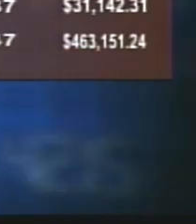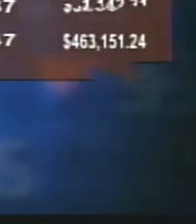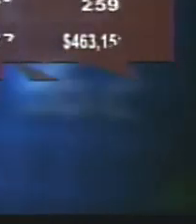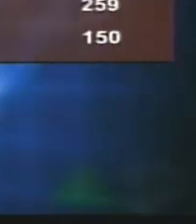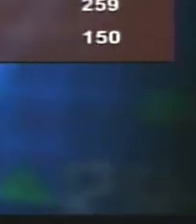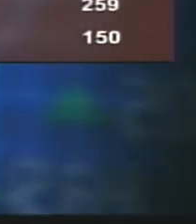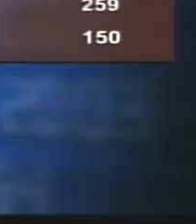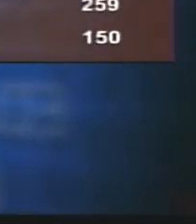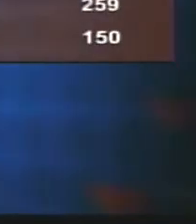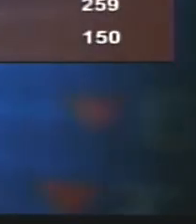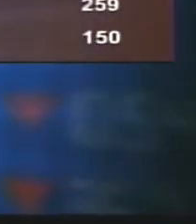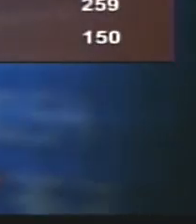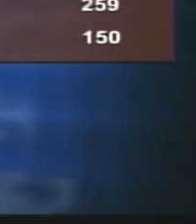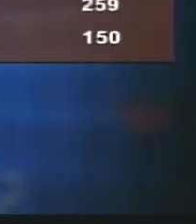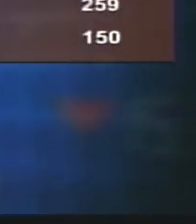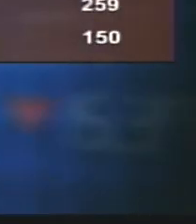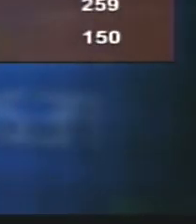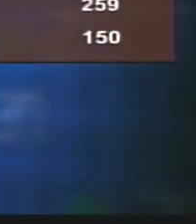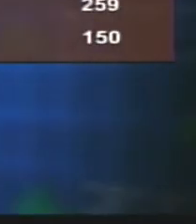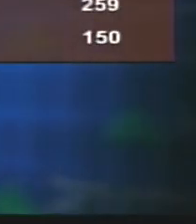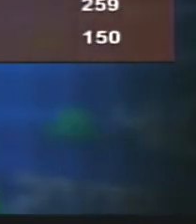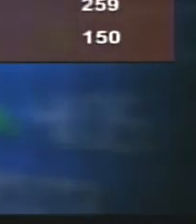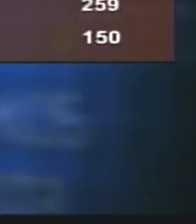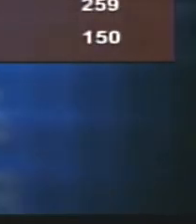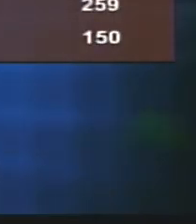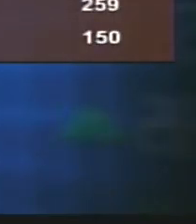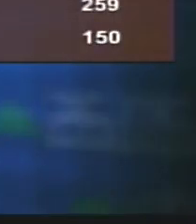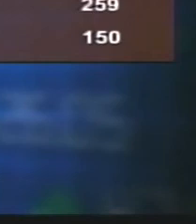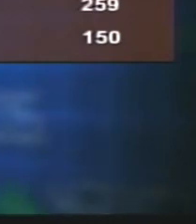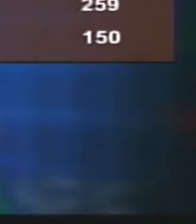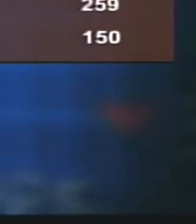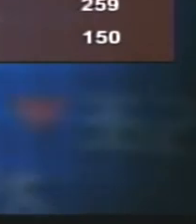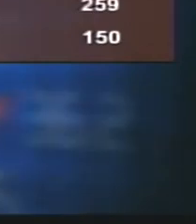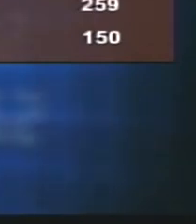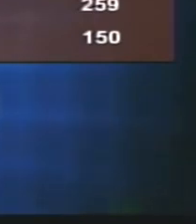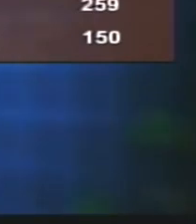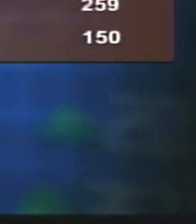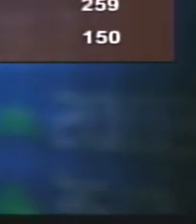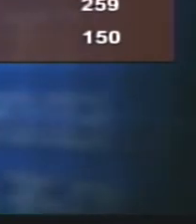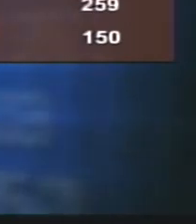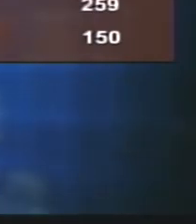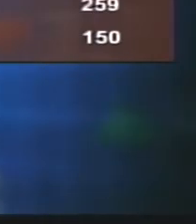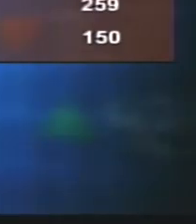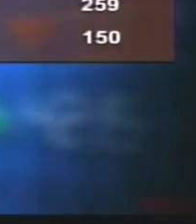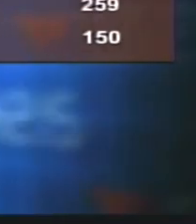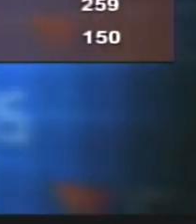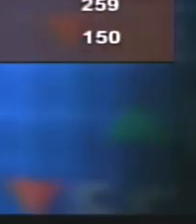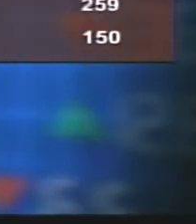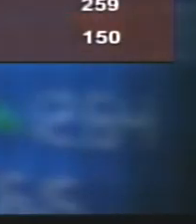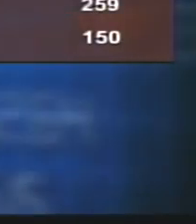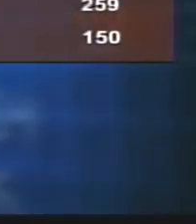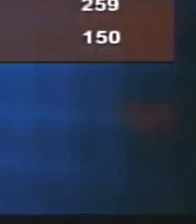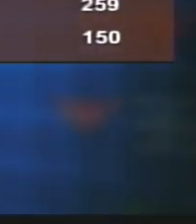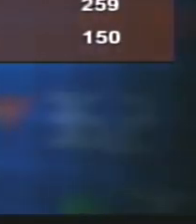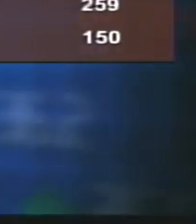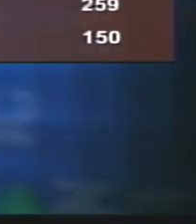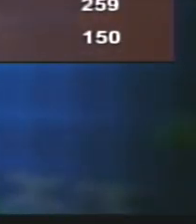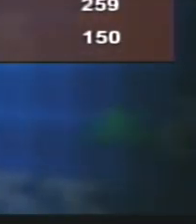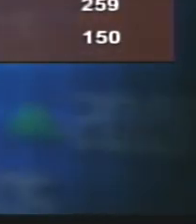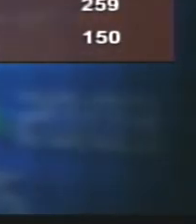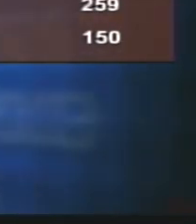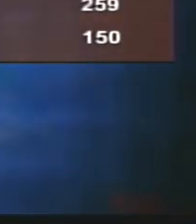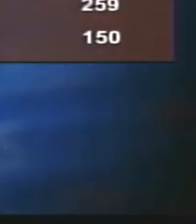And in Barbados, One Caribbean Media Limited was the volume leader, trading 500 shares at $6.70